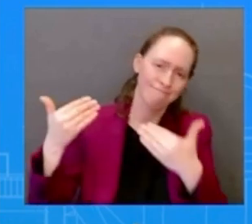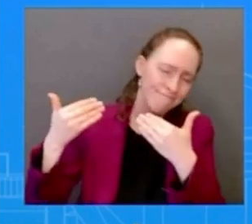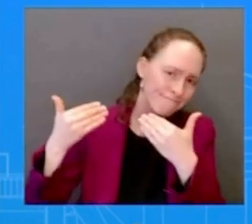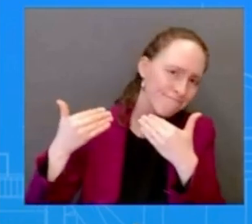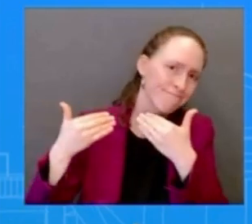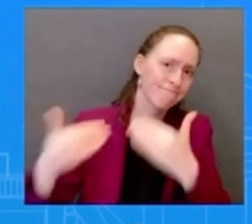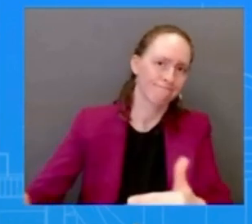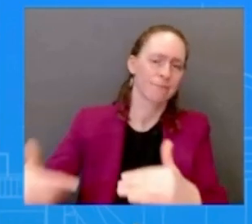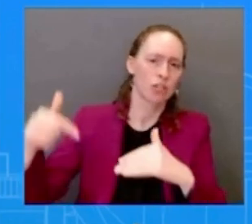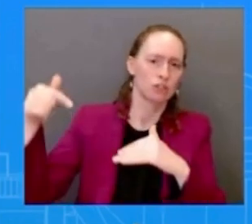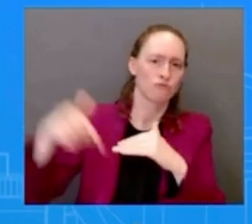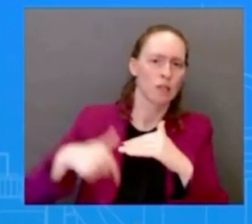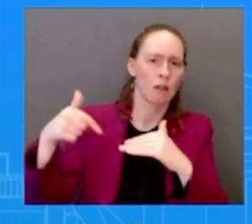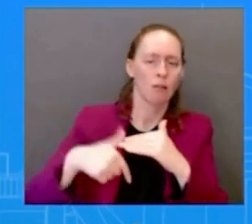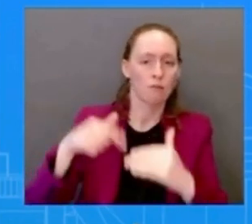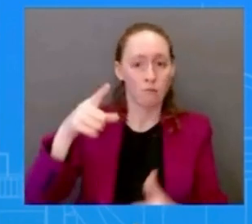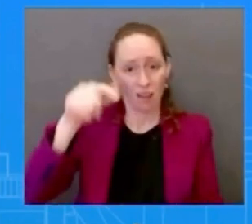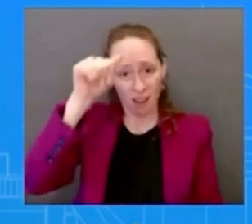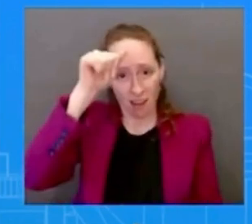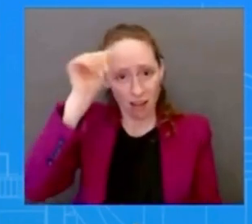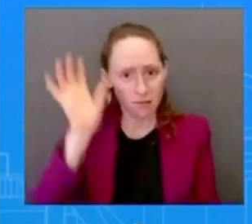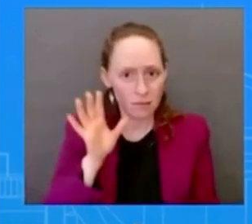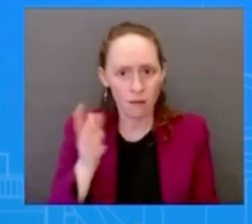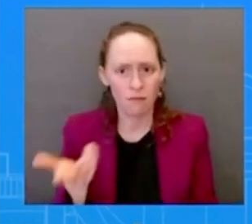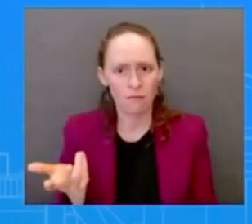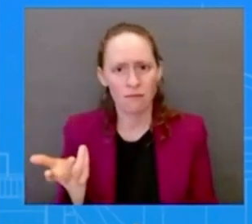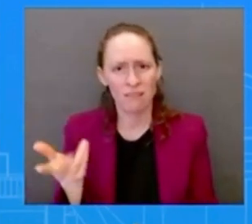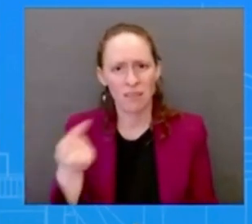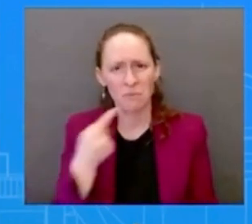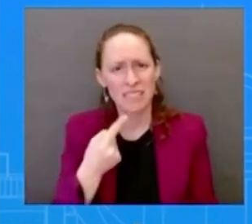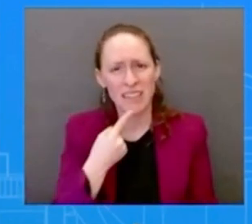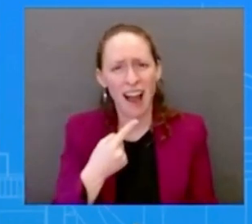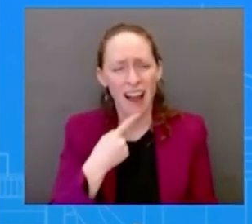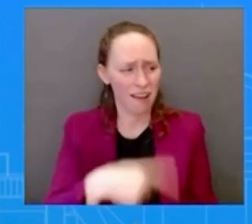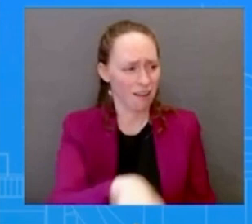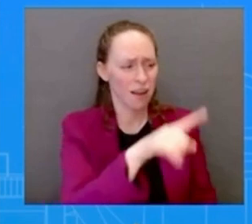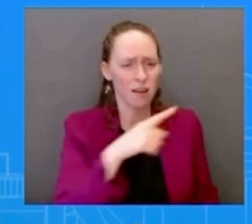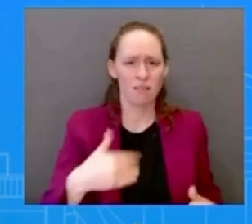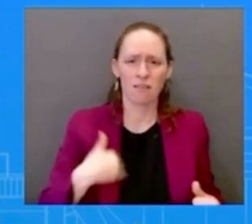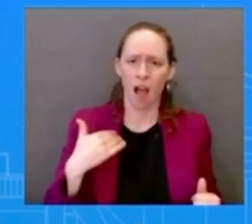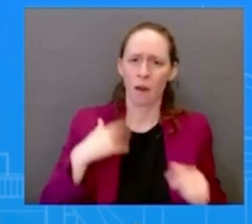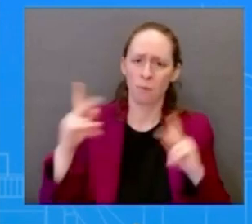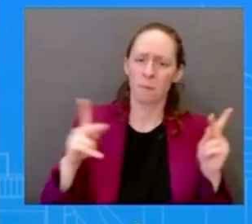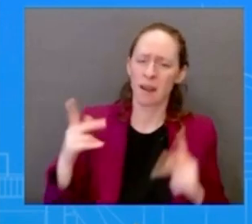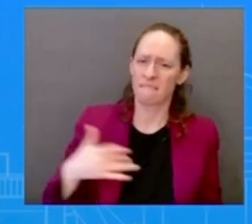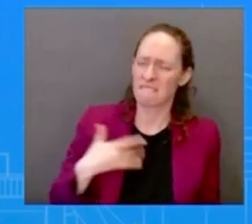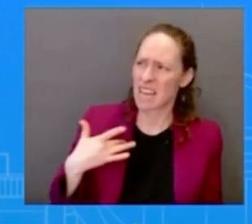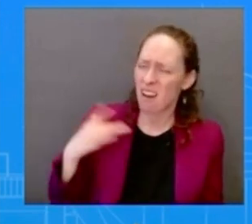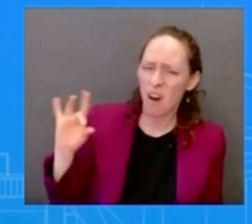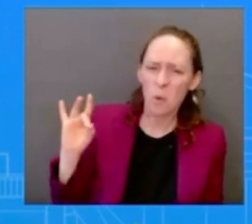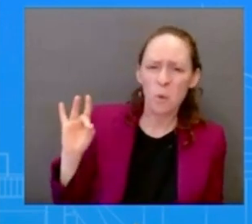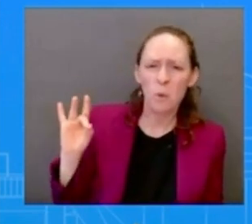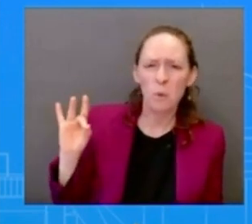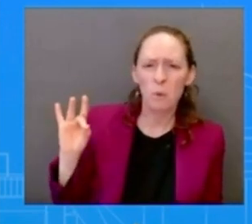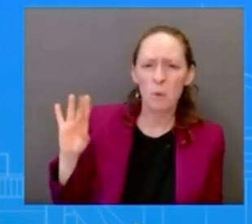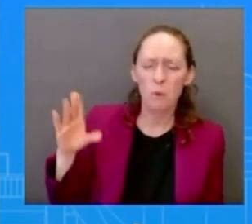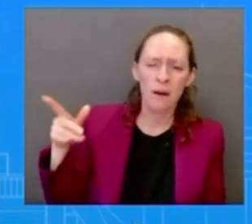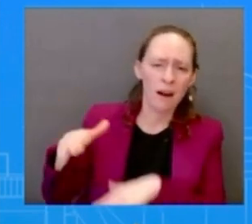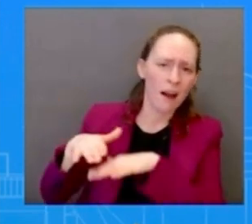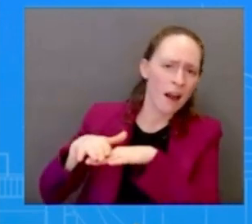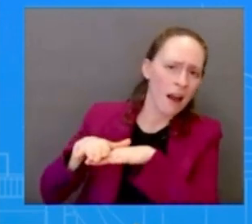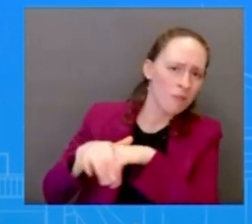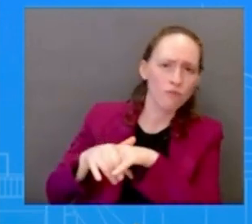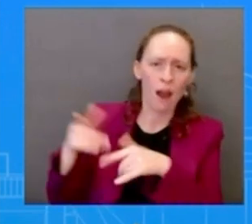look this is the message is this this is a president that has delivered on the most aggressive climate agenda in the united states history